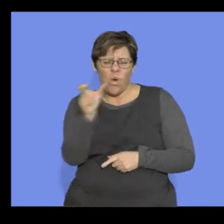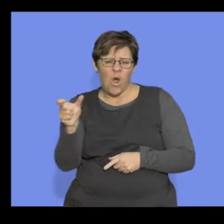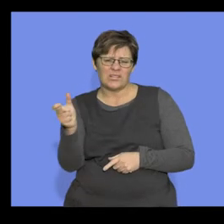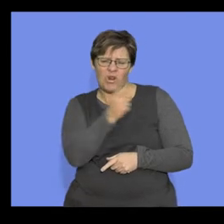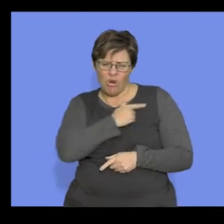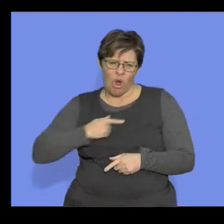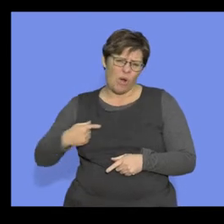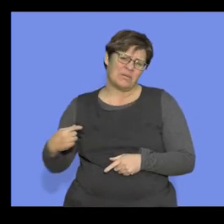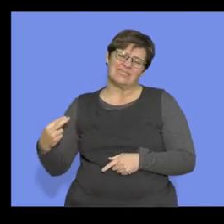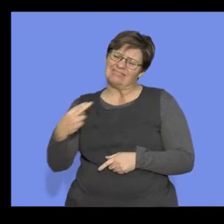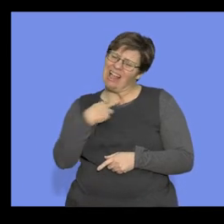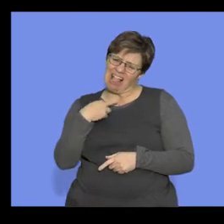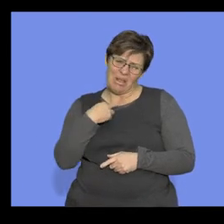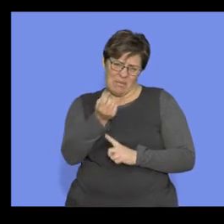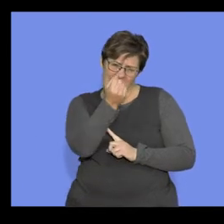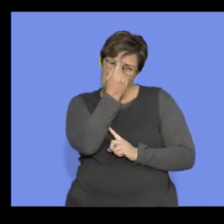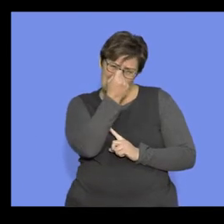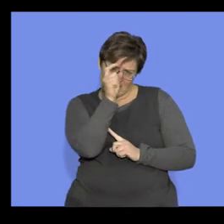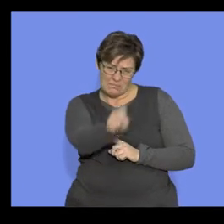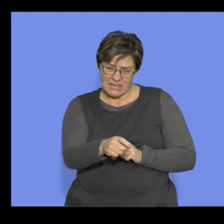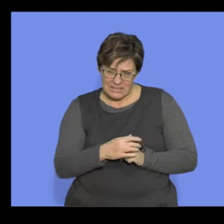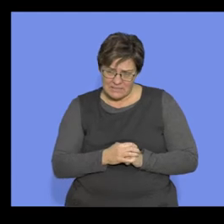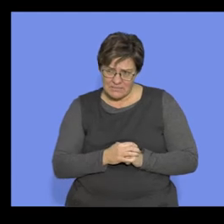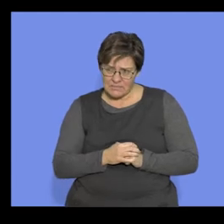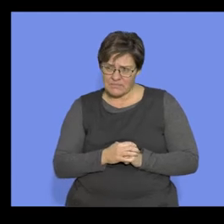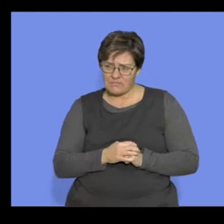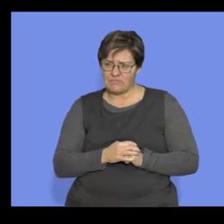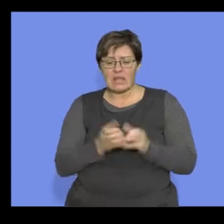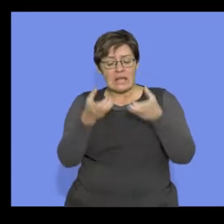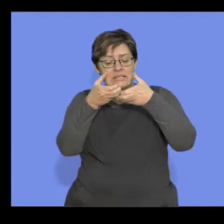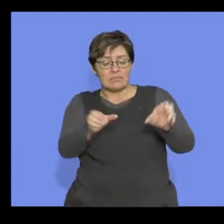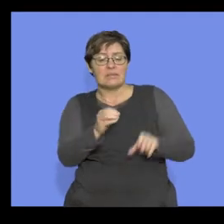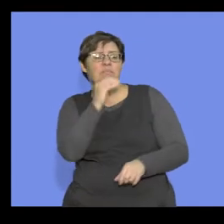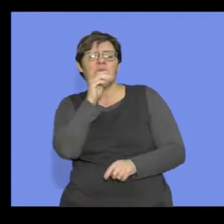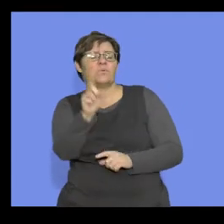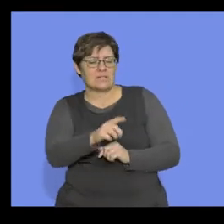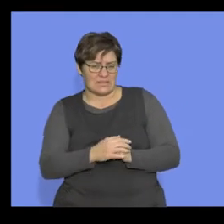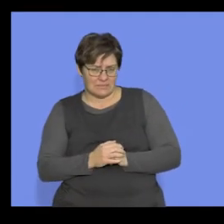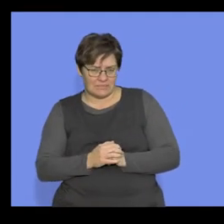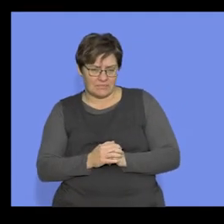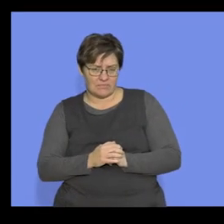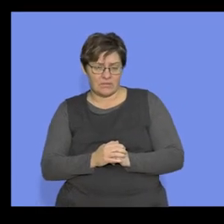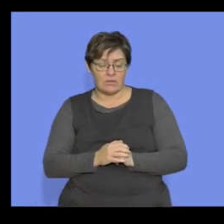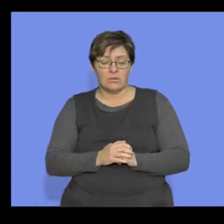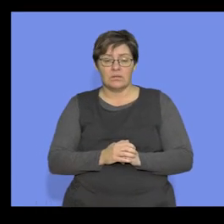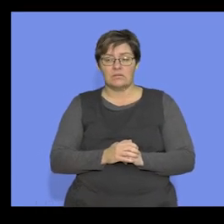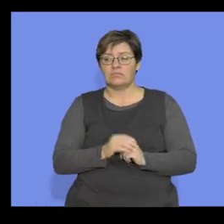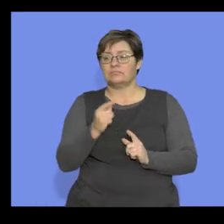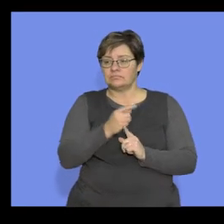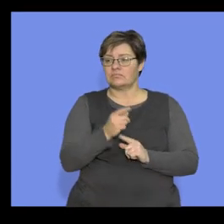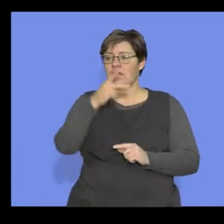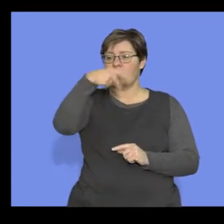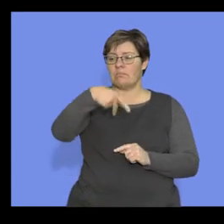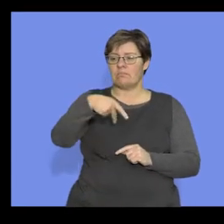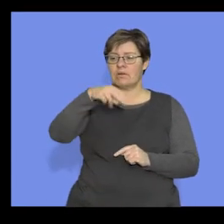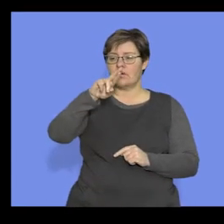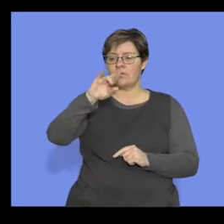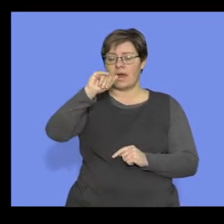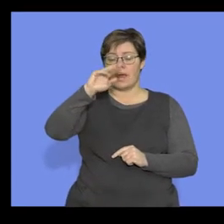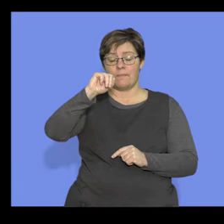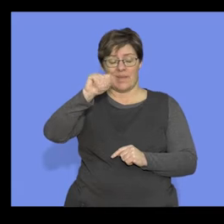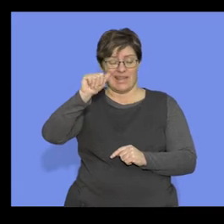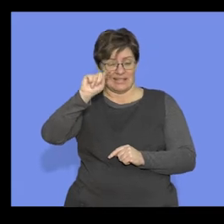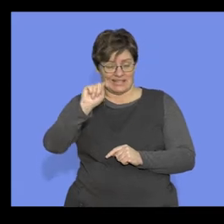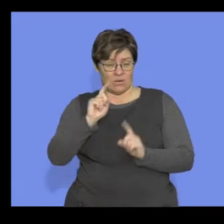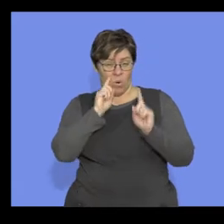but unfortunately you need to understand a little bit of the split. What does the split mean? We belong to the primate order,